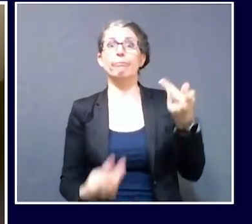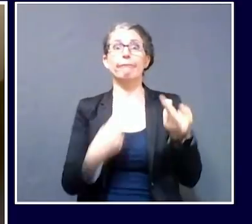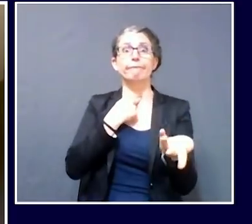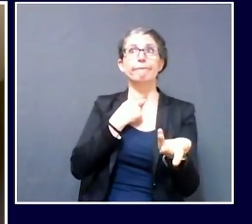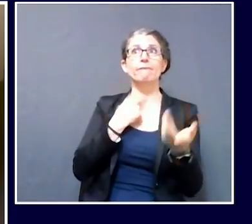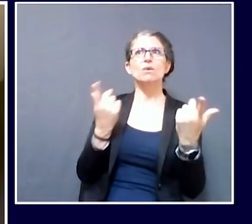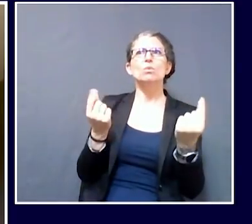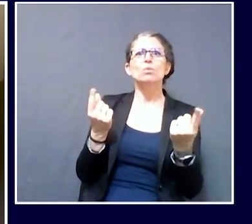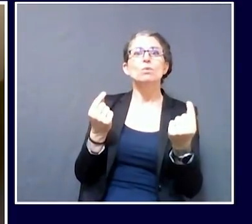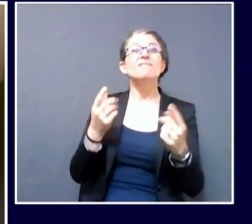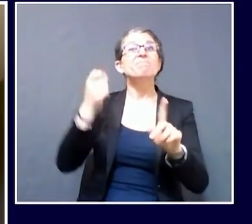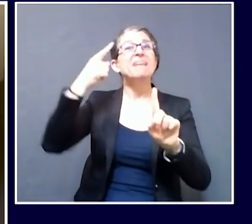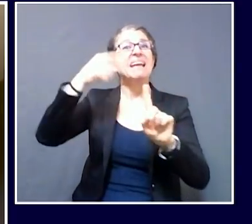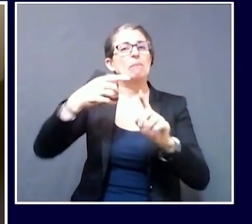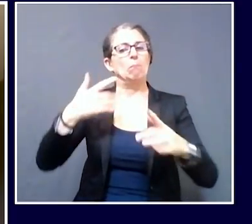that.